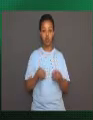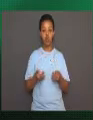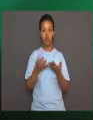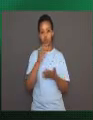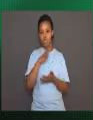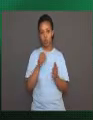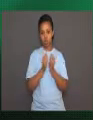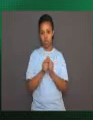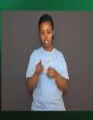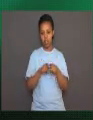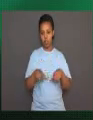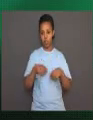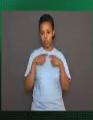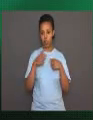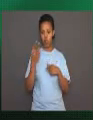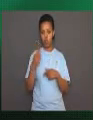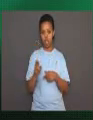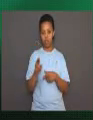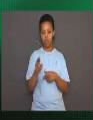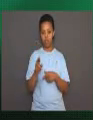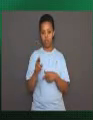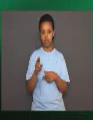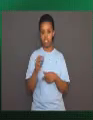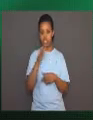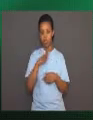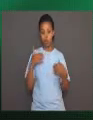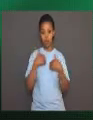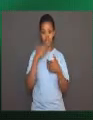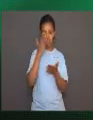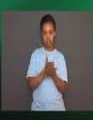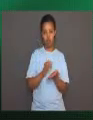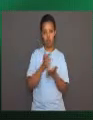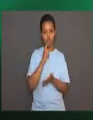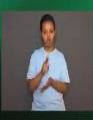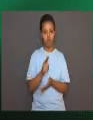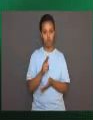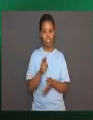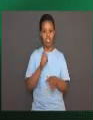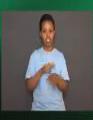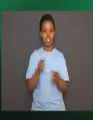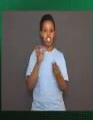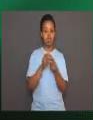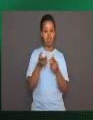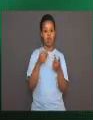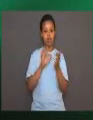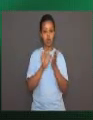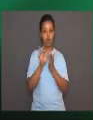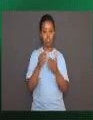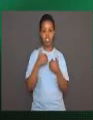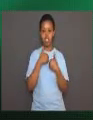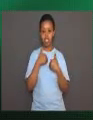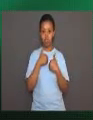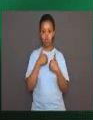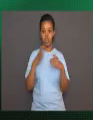humans or stop fearing humans. Over time, the animals are